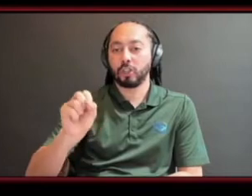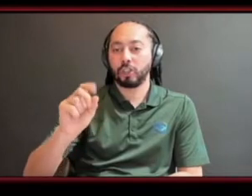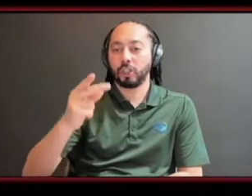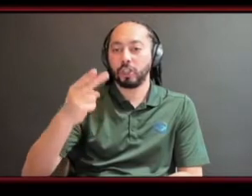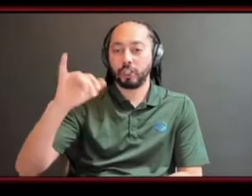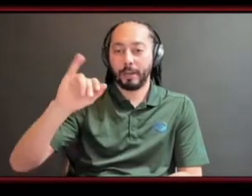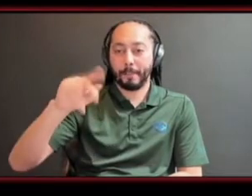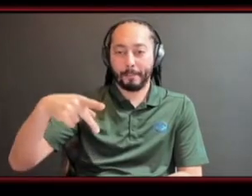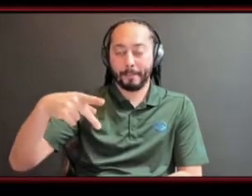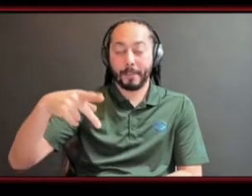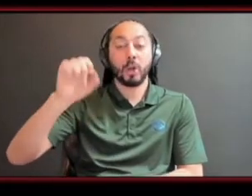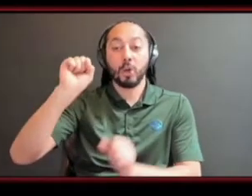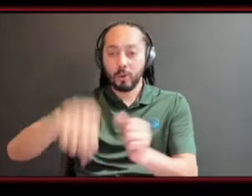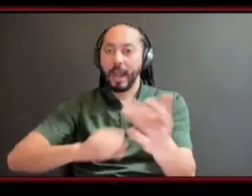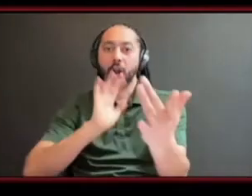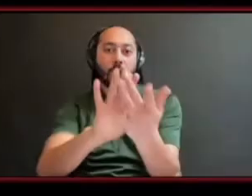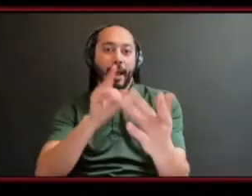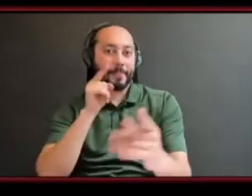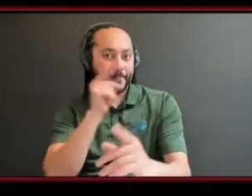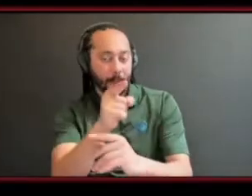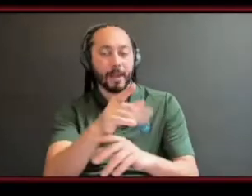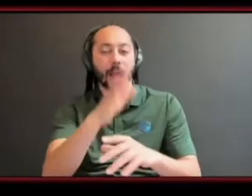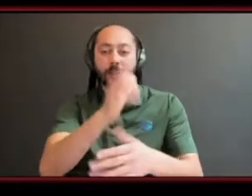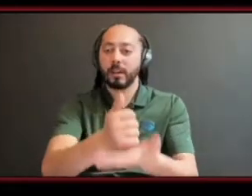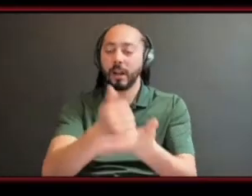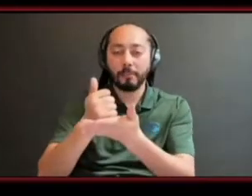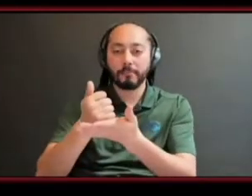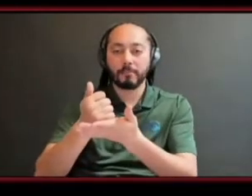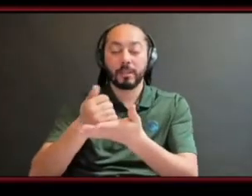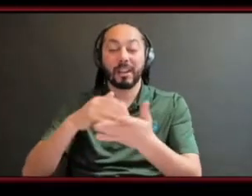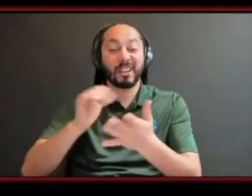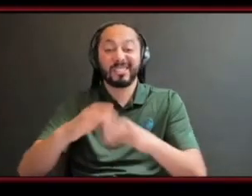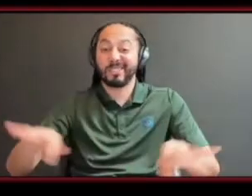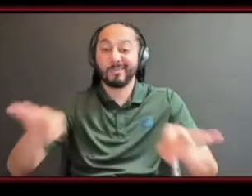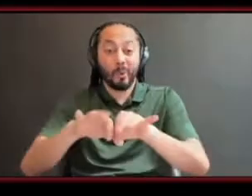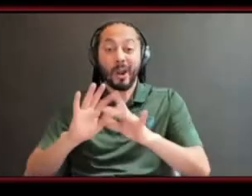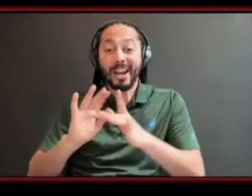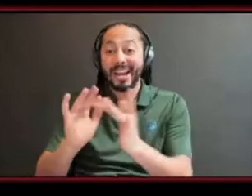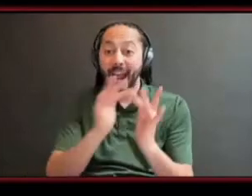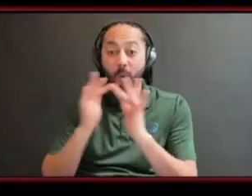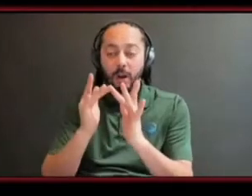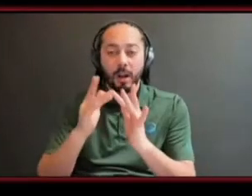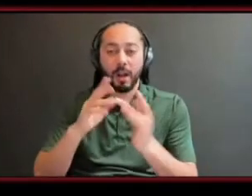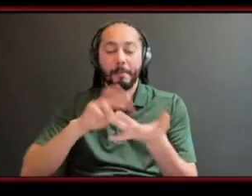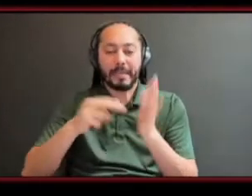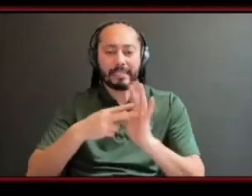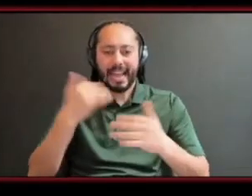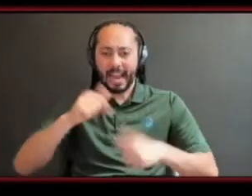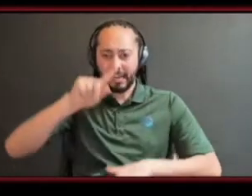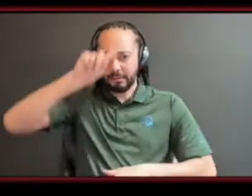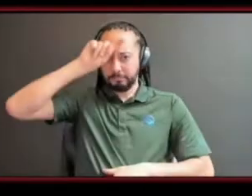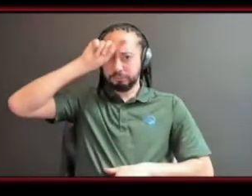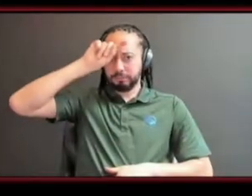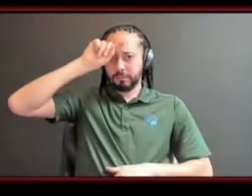like we said that network that can make that next answer the right question thanks